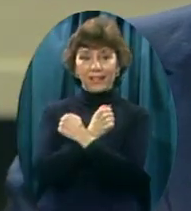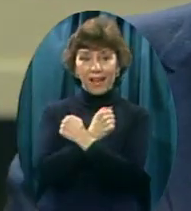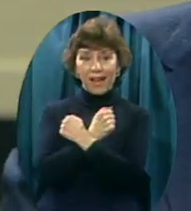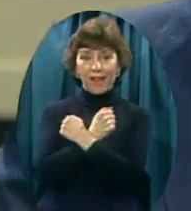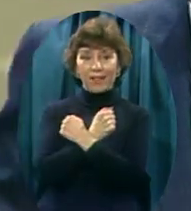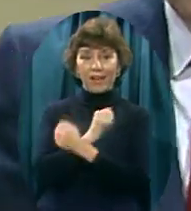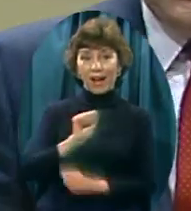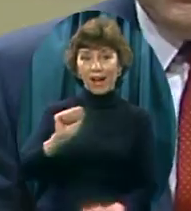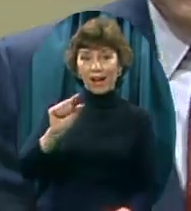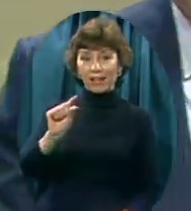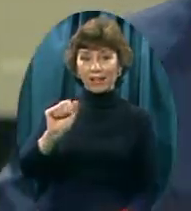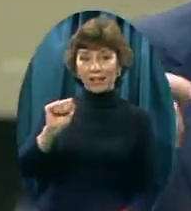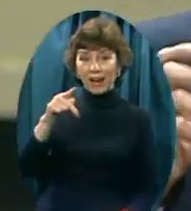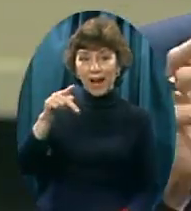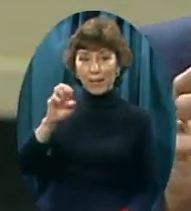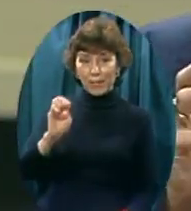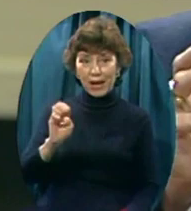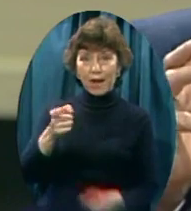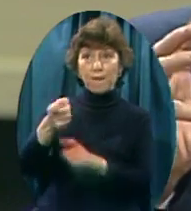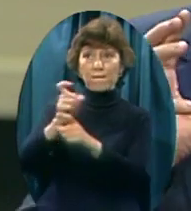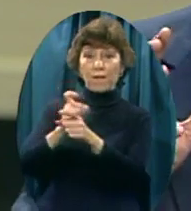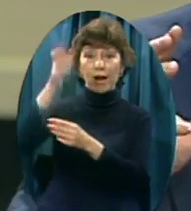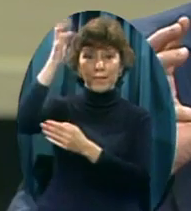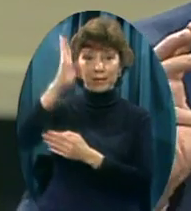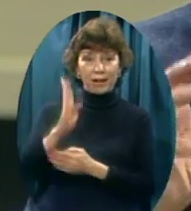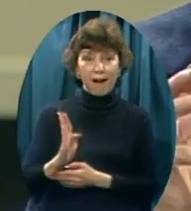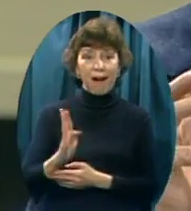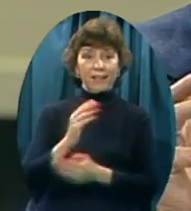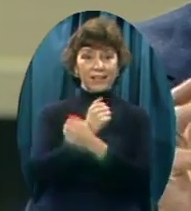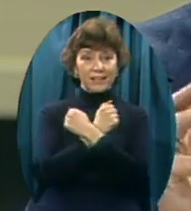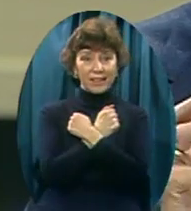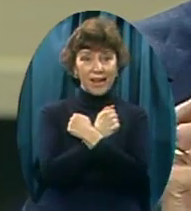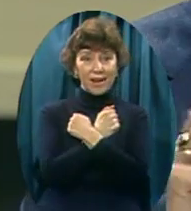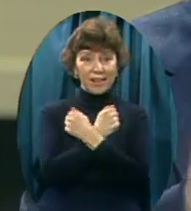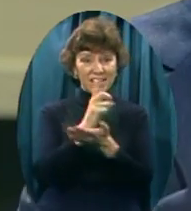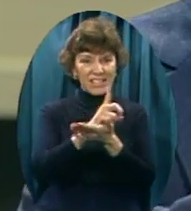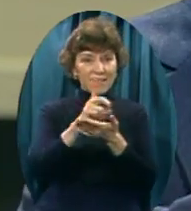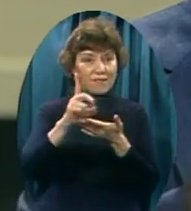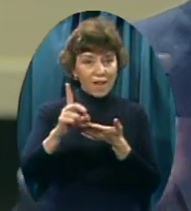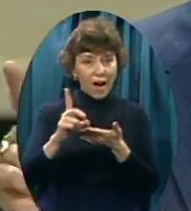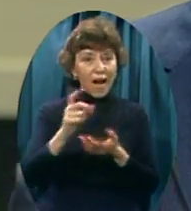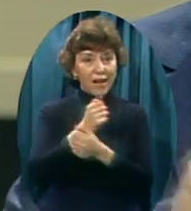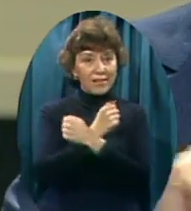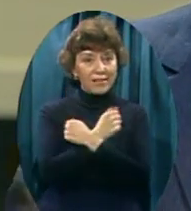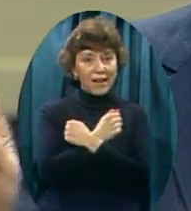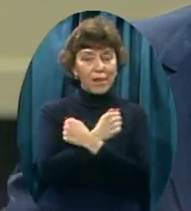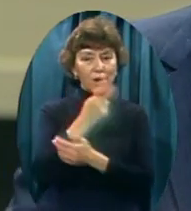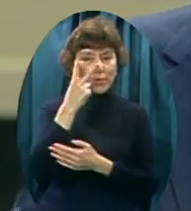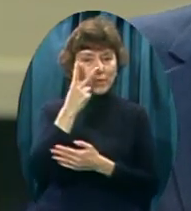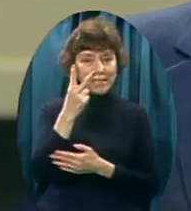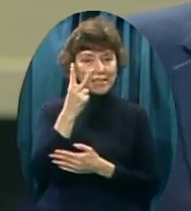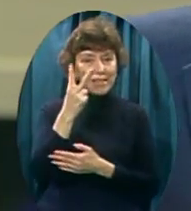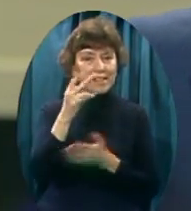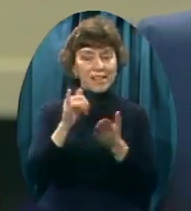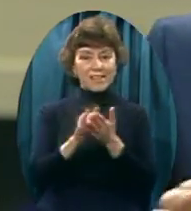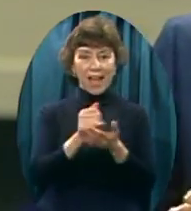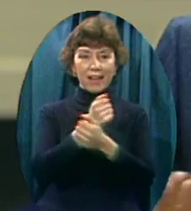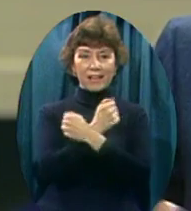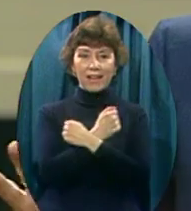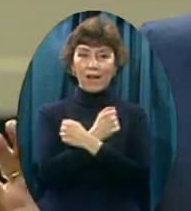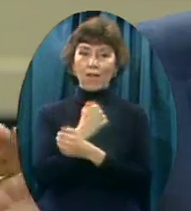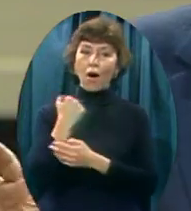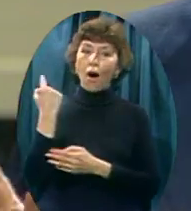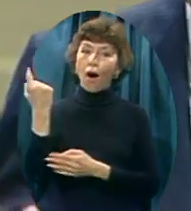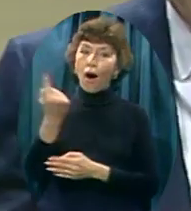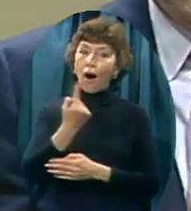And as we look At this divine love We see That it's always superior To human